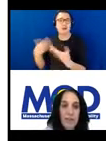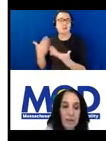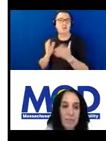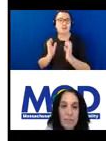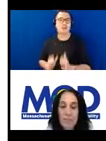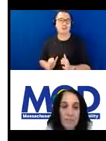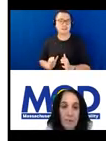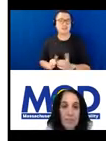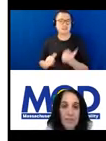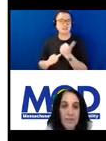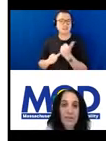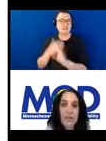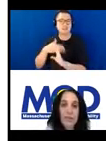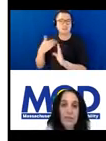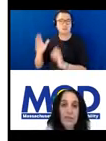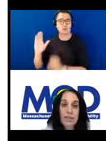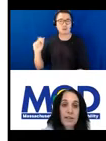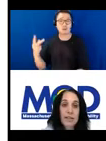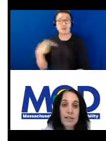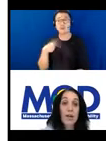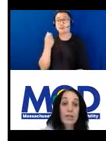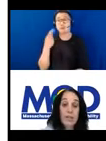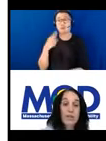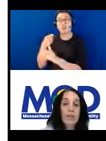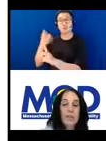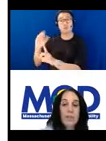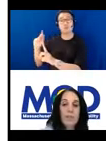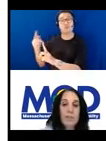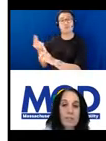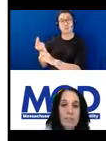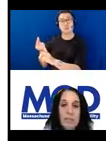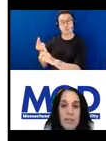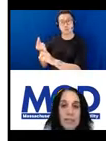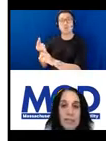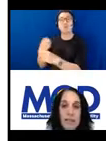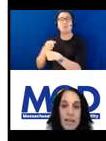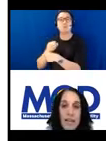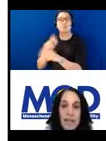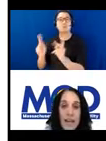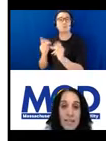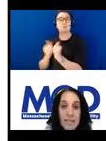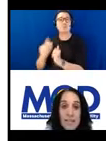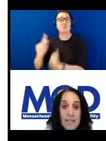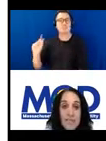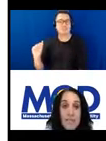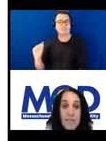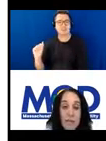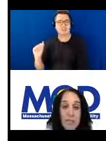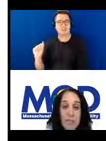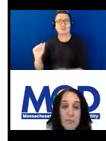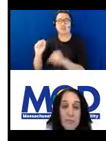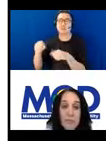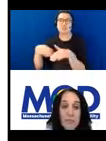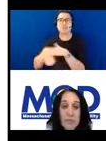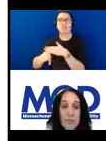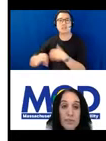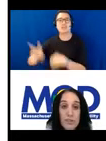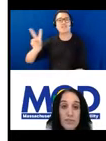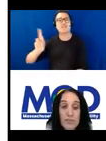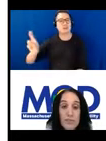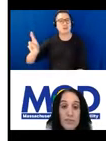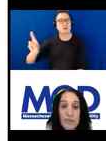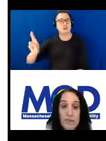that the focus is on ensuring that people with disabilities can access either the vocational rehabilitation